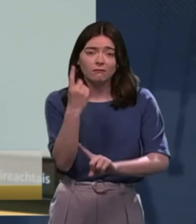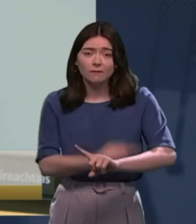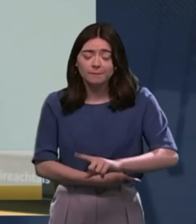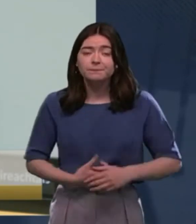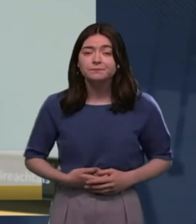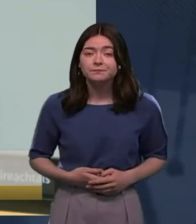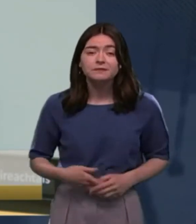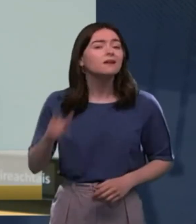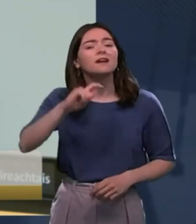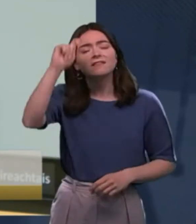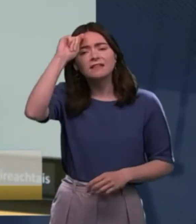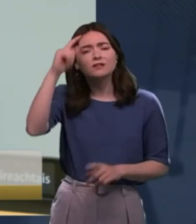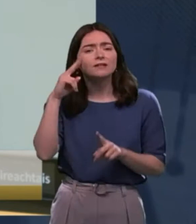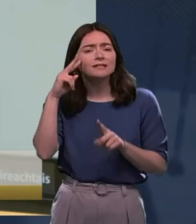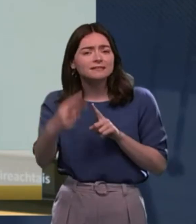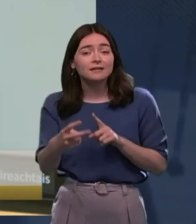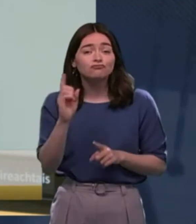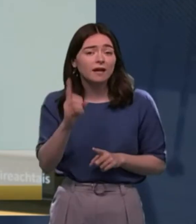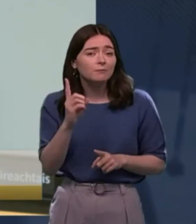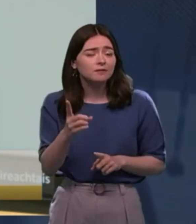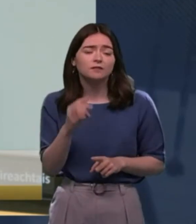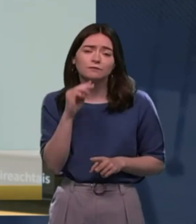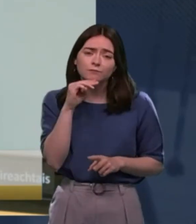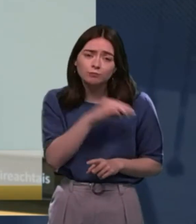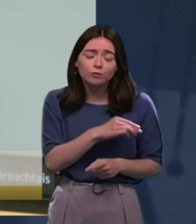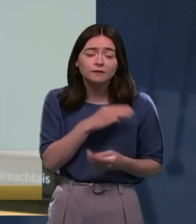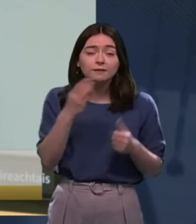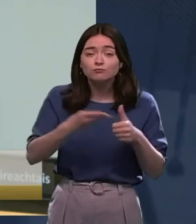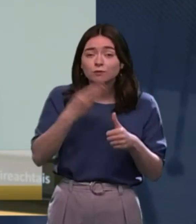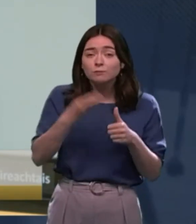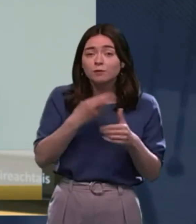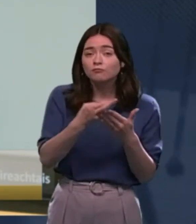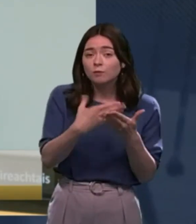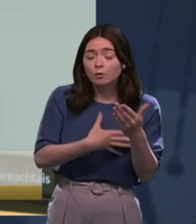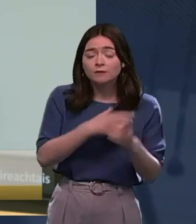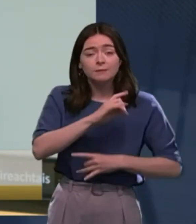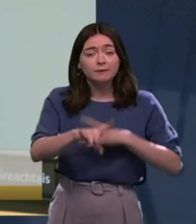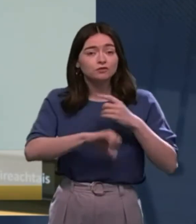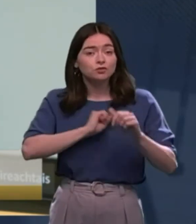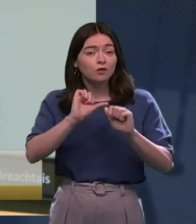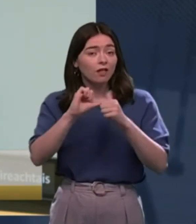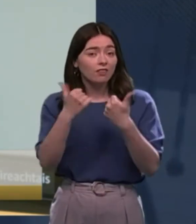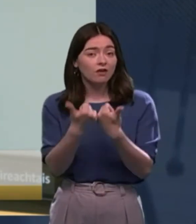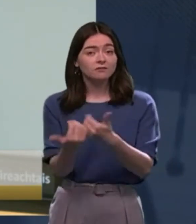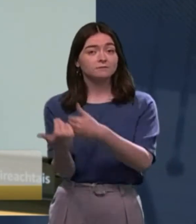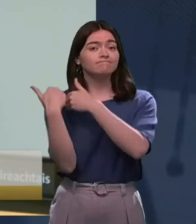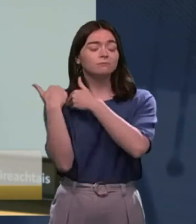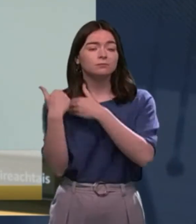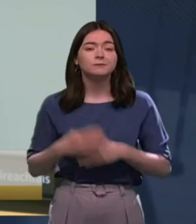think your insights and recommendations are invaluable in helping us prepare reports and hold authorities to account as well.